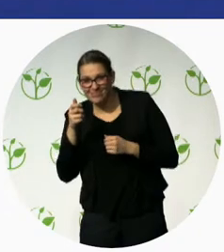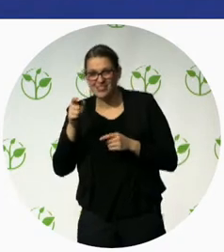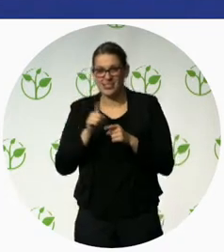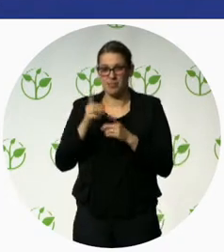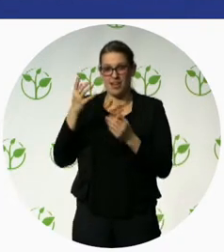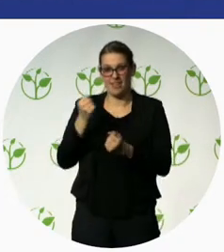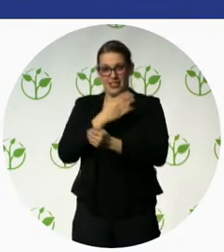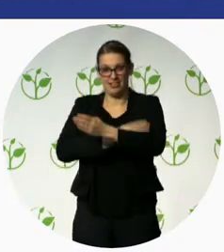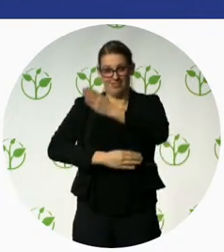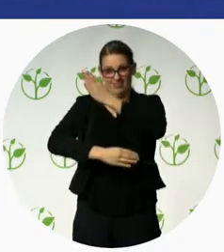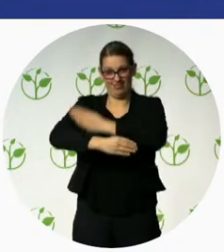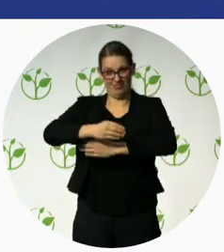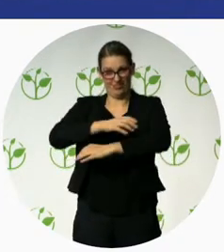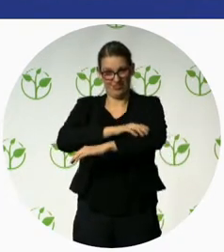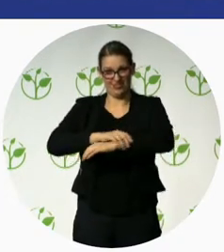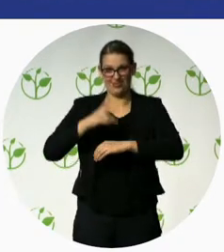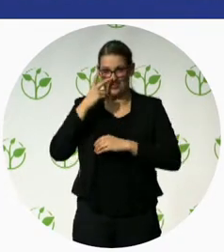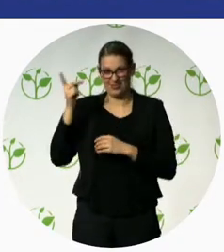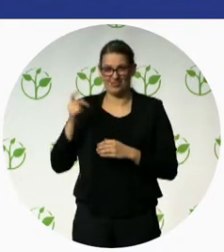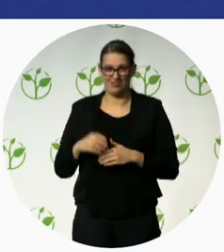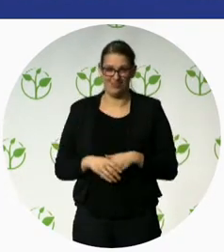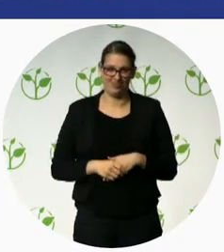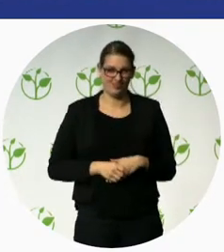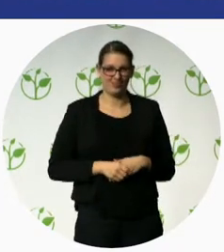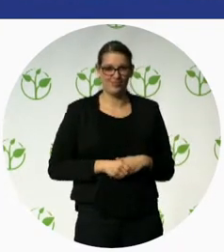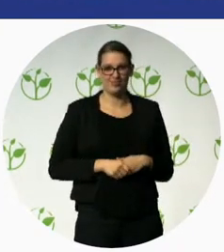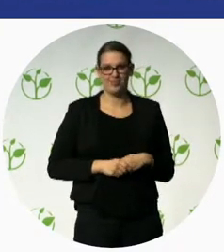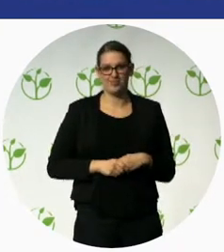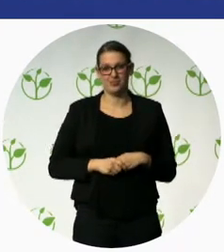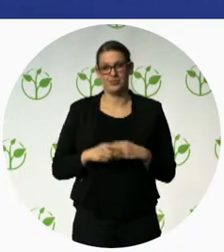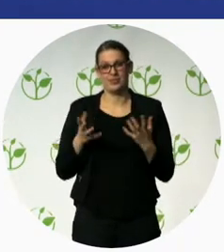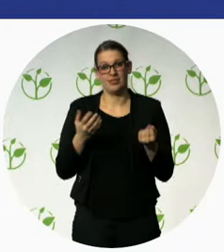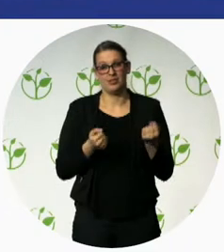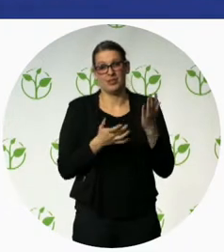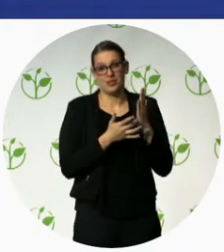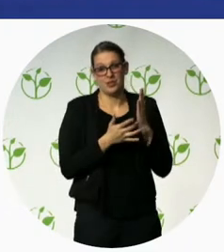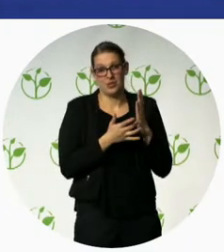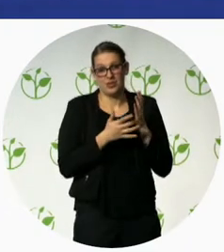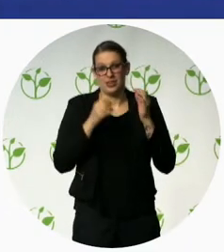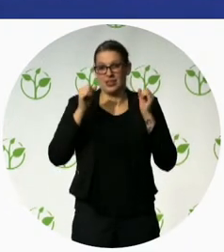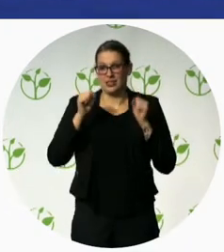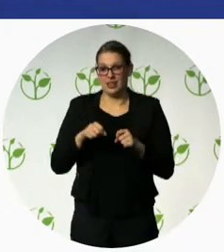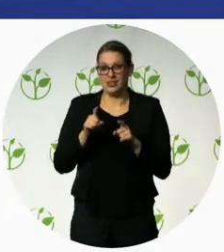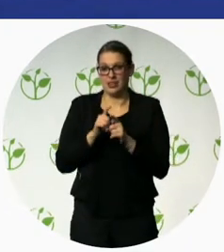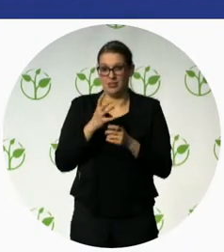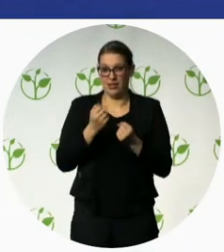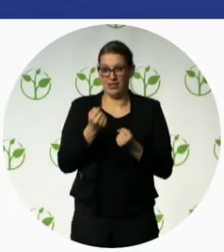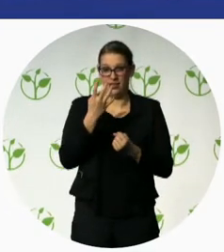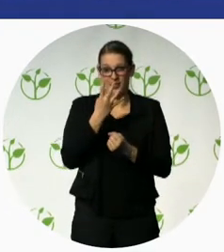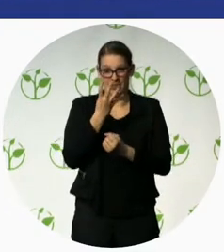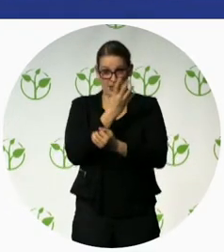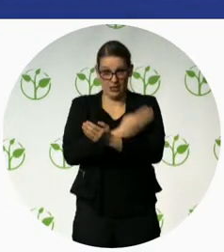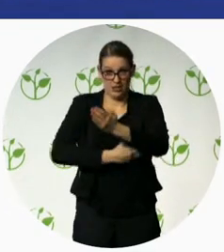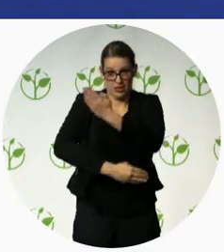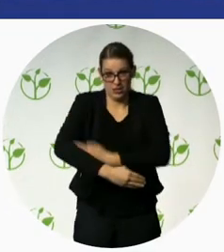technicians are amputees themselves and they multitask as trainers counselors and prosthetists this is